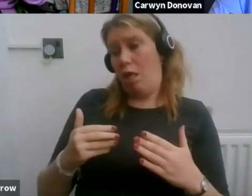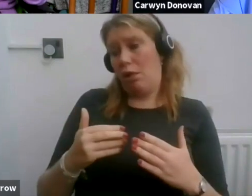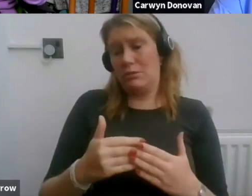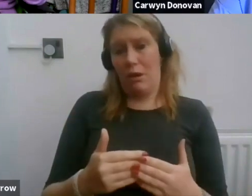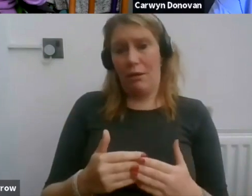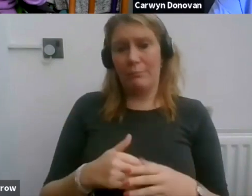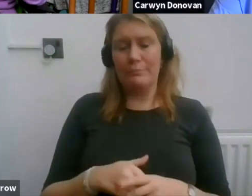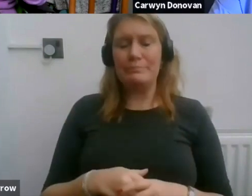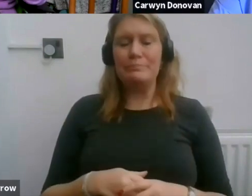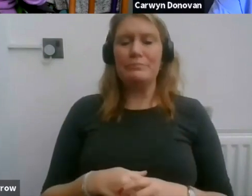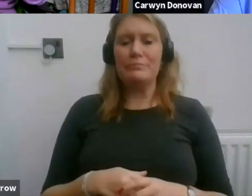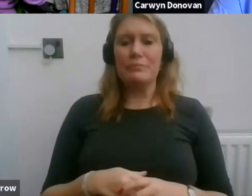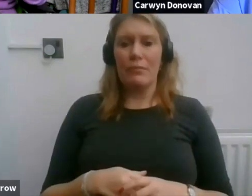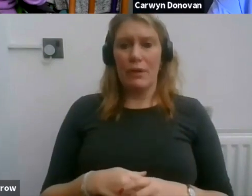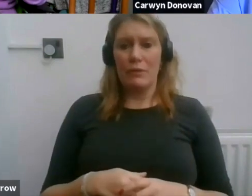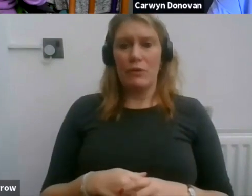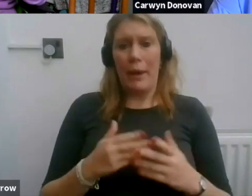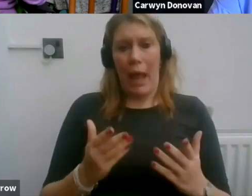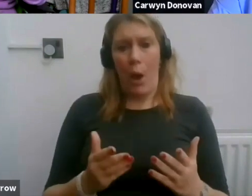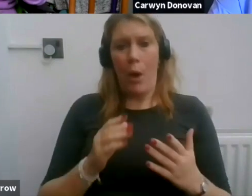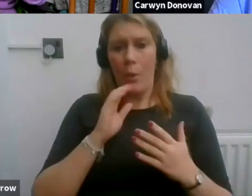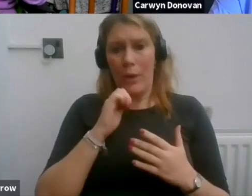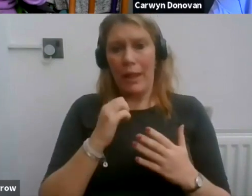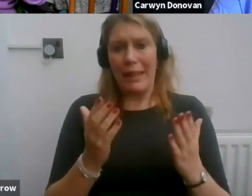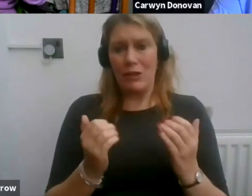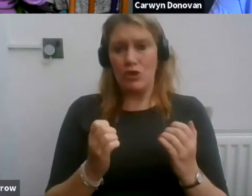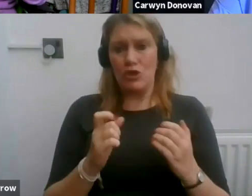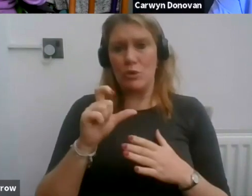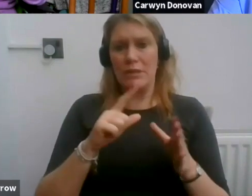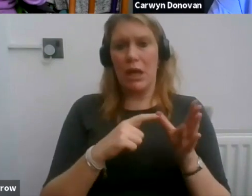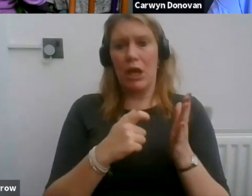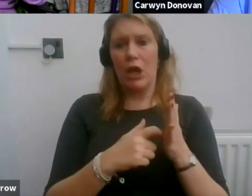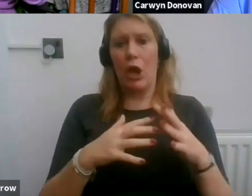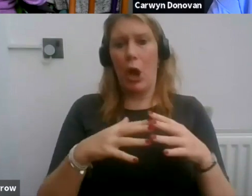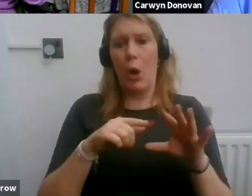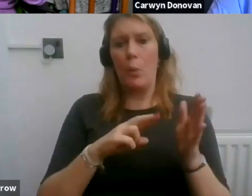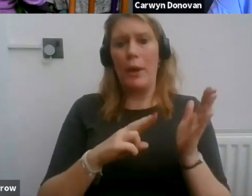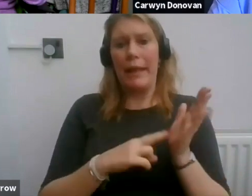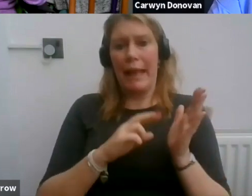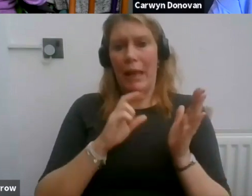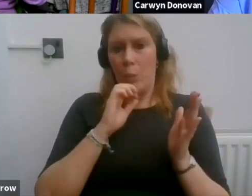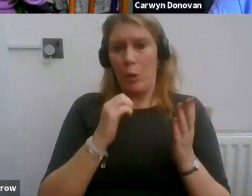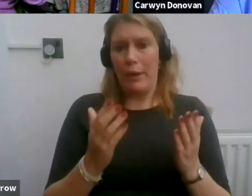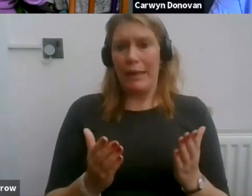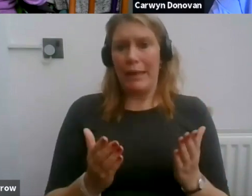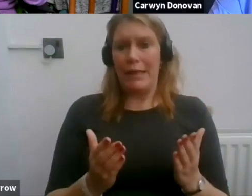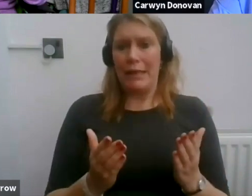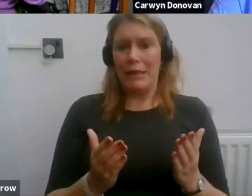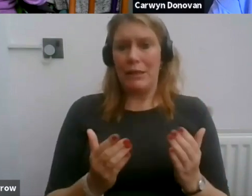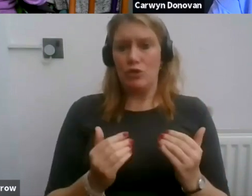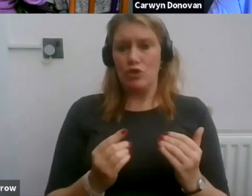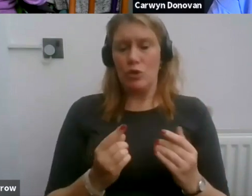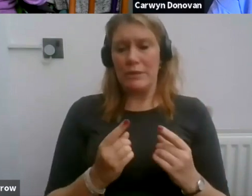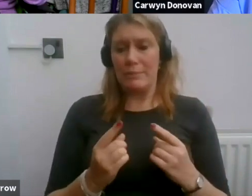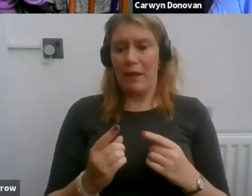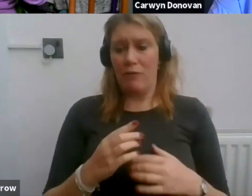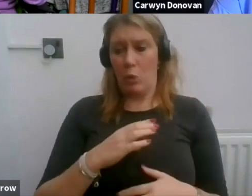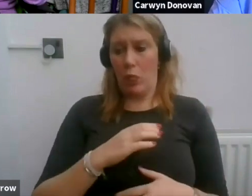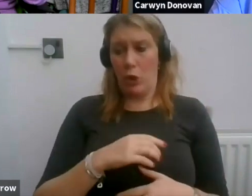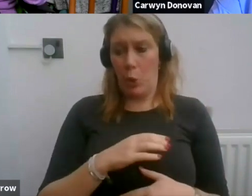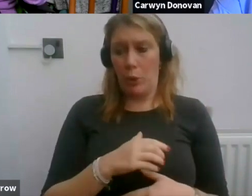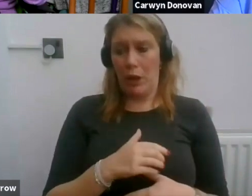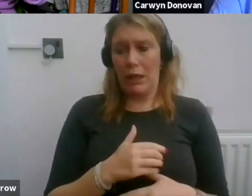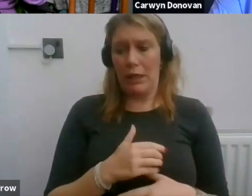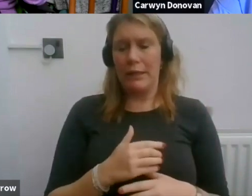note, I'm going to introduce Carwin, and he's going to talk to us about what the union can do for us, what we